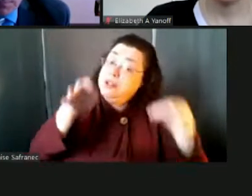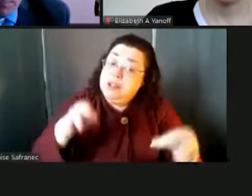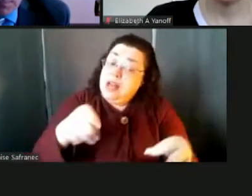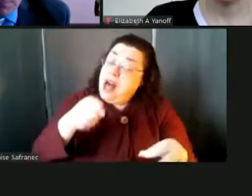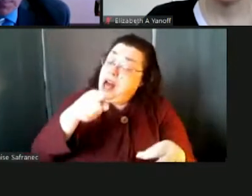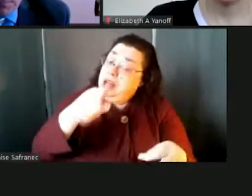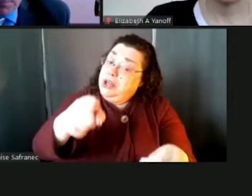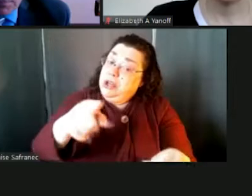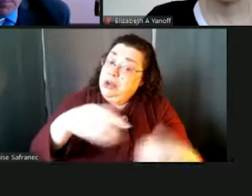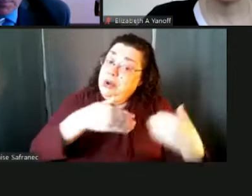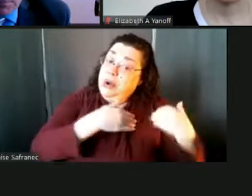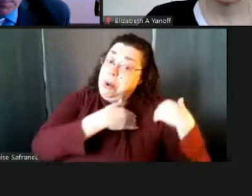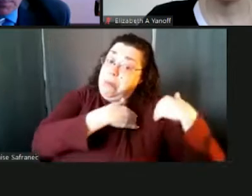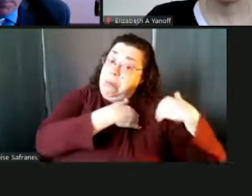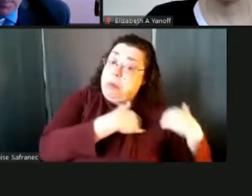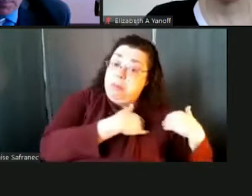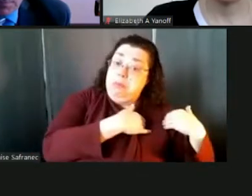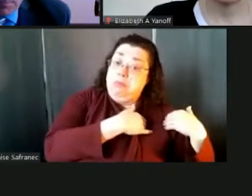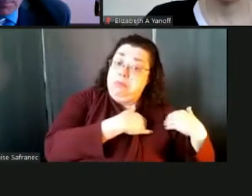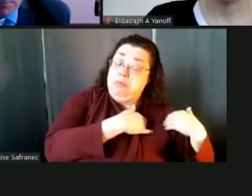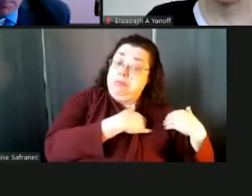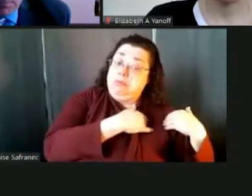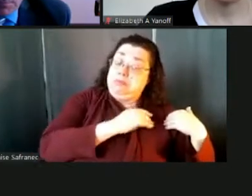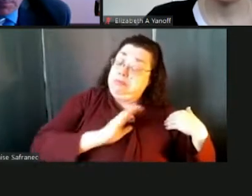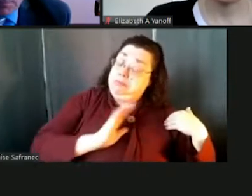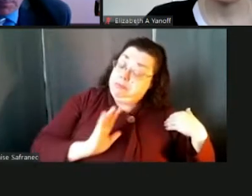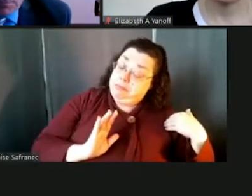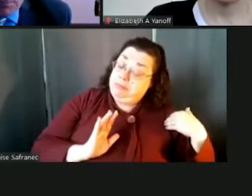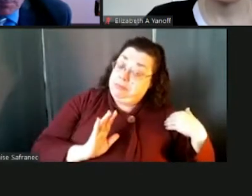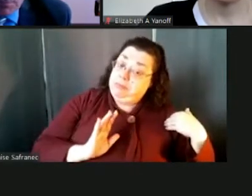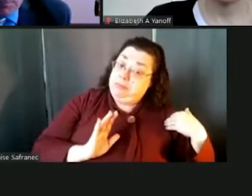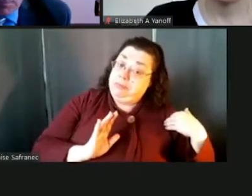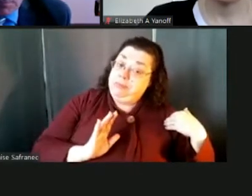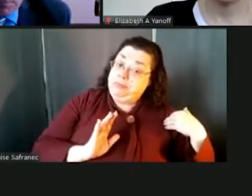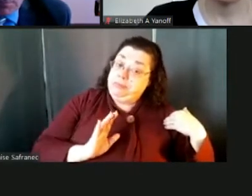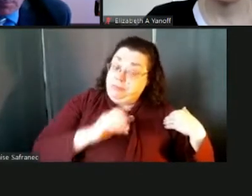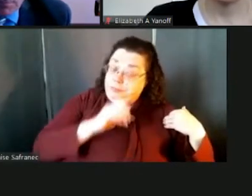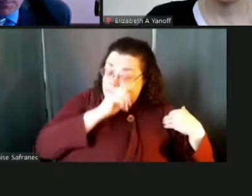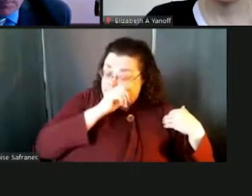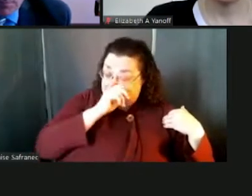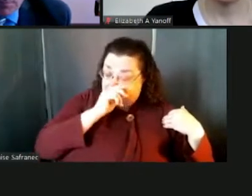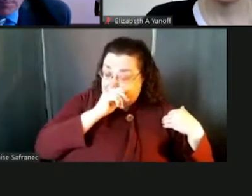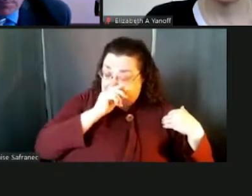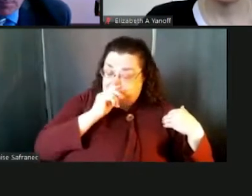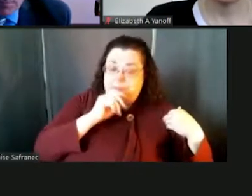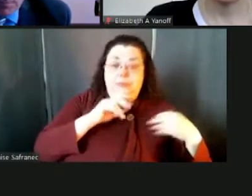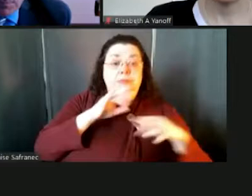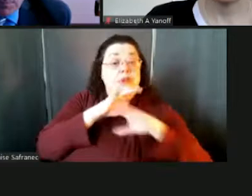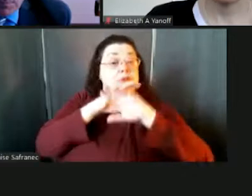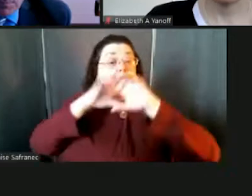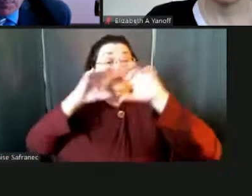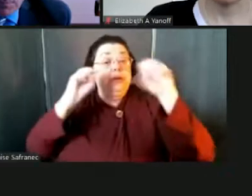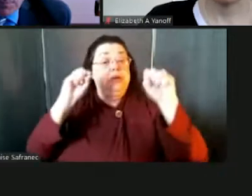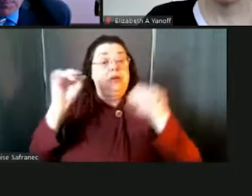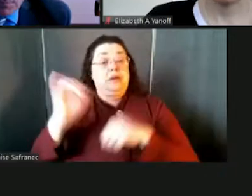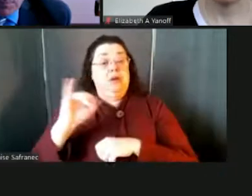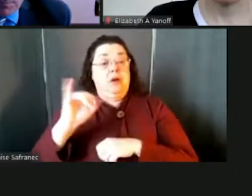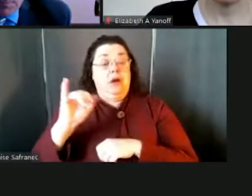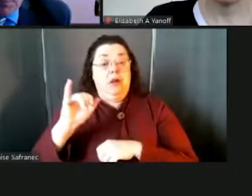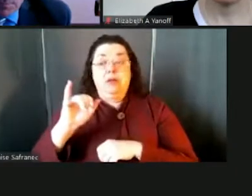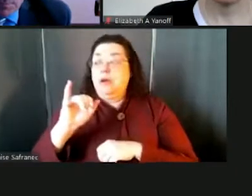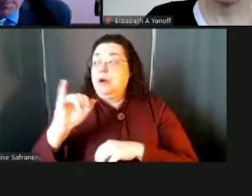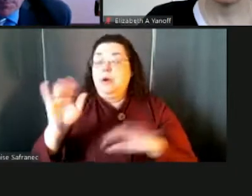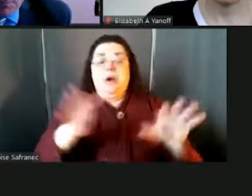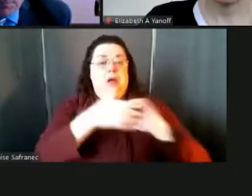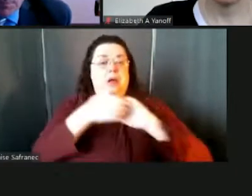district and the buck stops at your desk. But, um, you know, the superintendency is also, uh, very collaborative